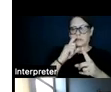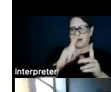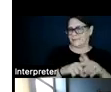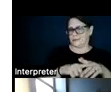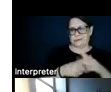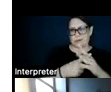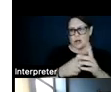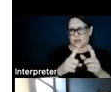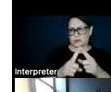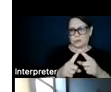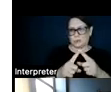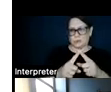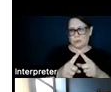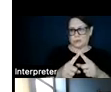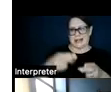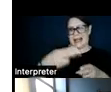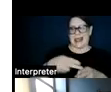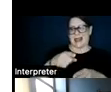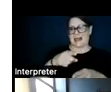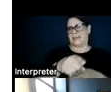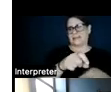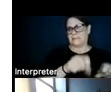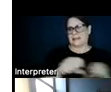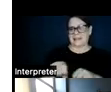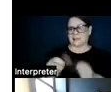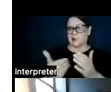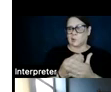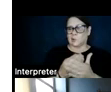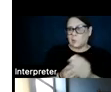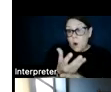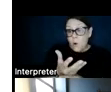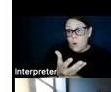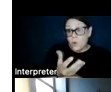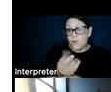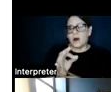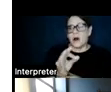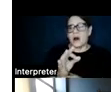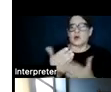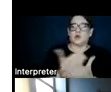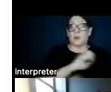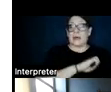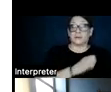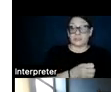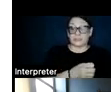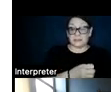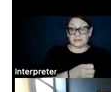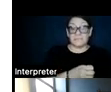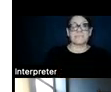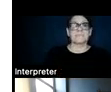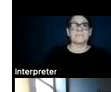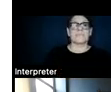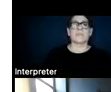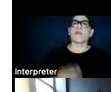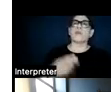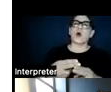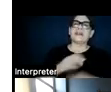to coin this potential new growth of new type of energy land use, energy